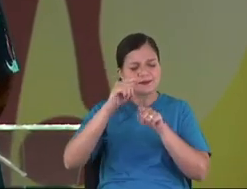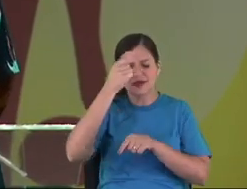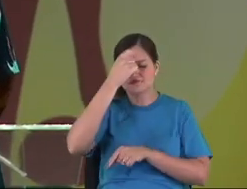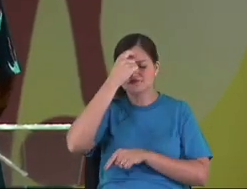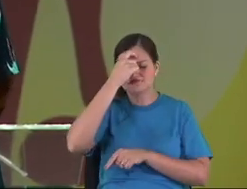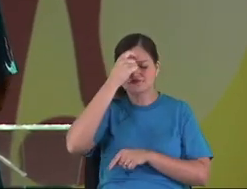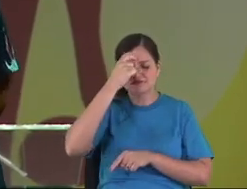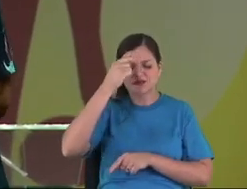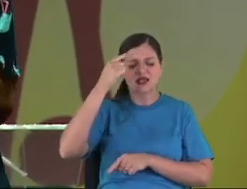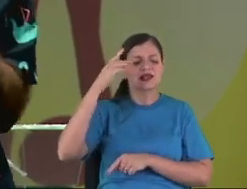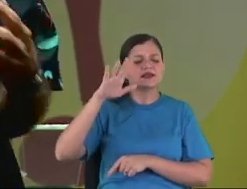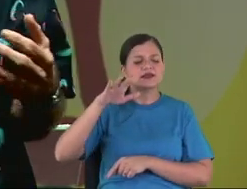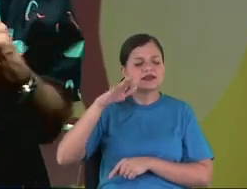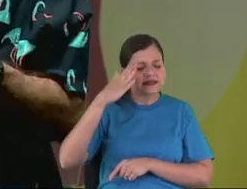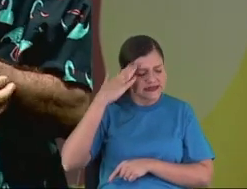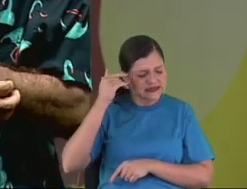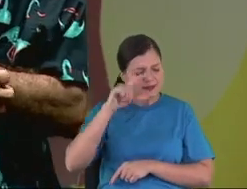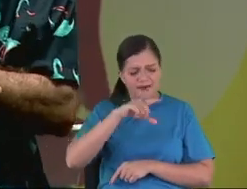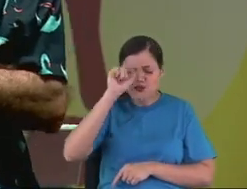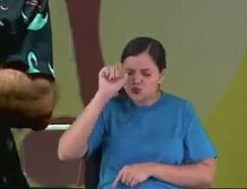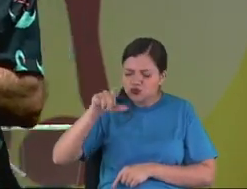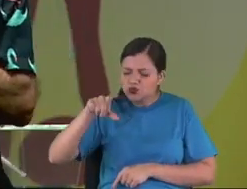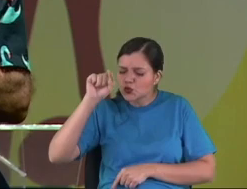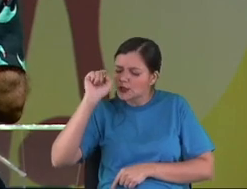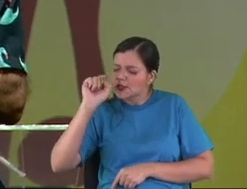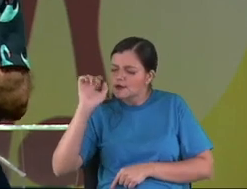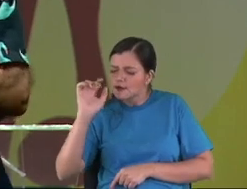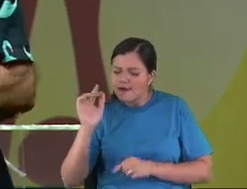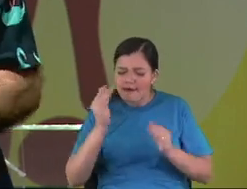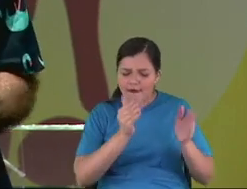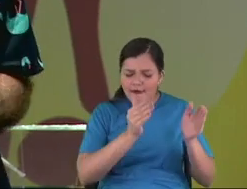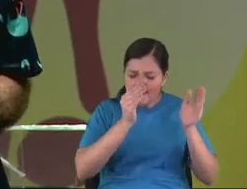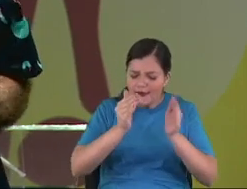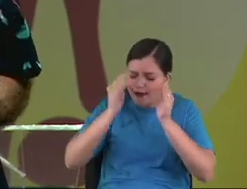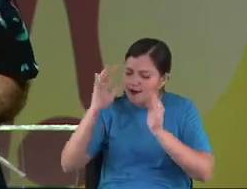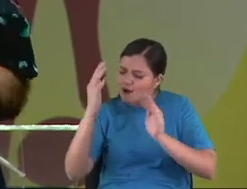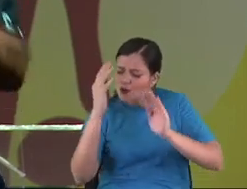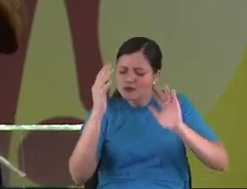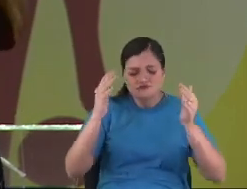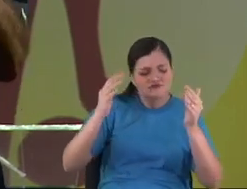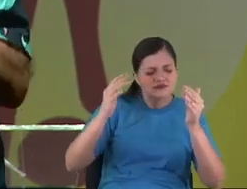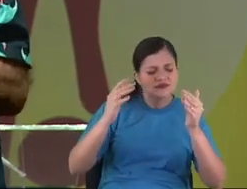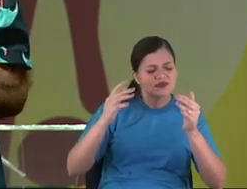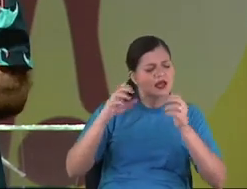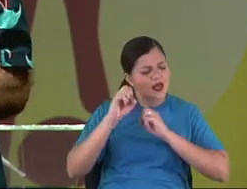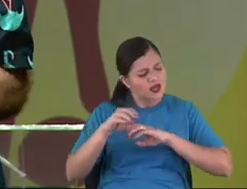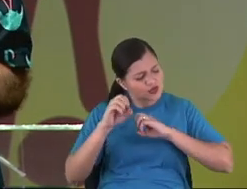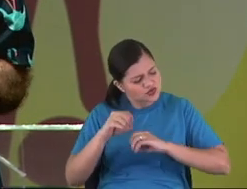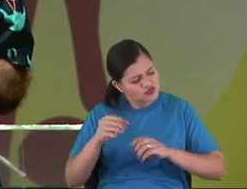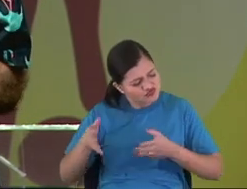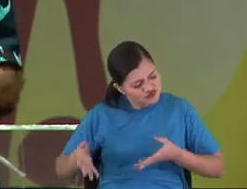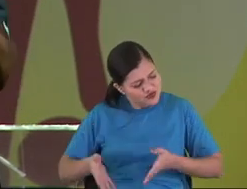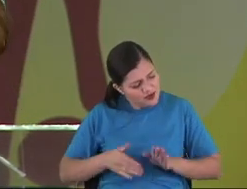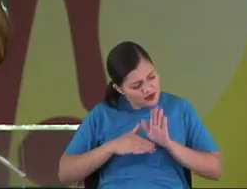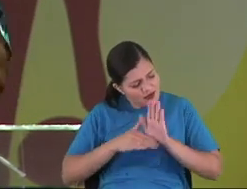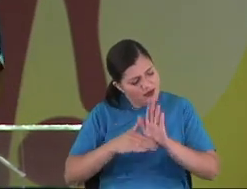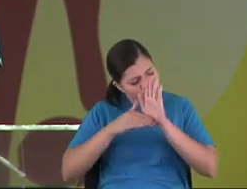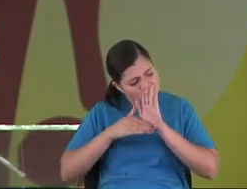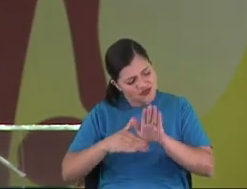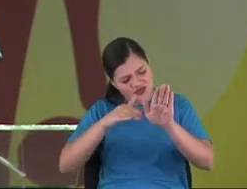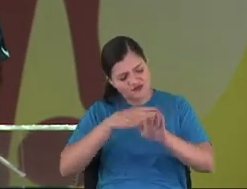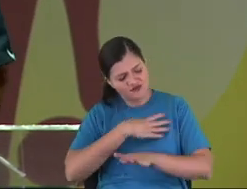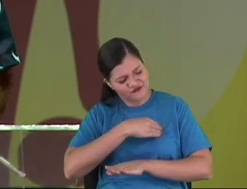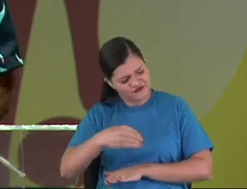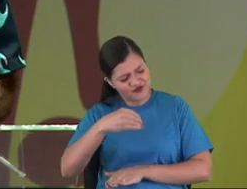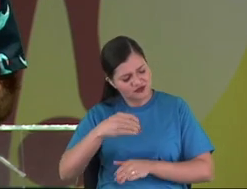each situation, the creation of, and the raising of the kids to walk